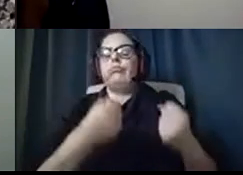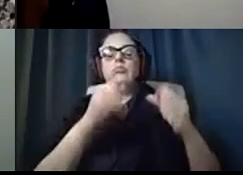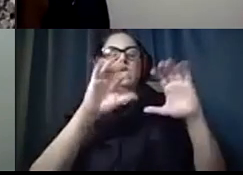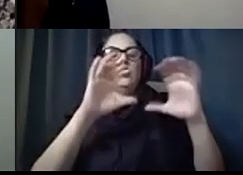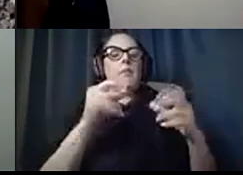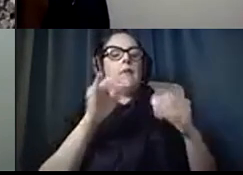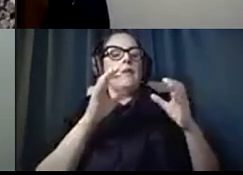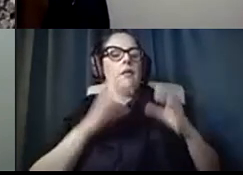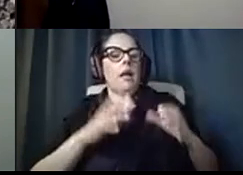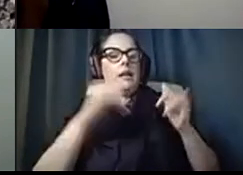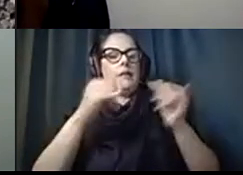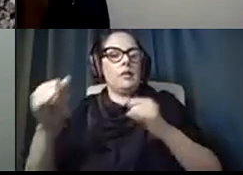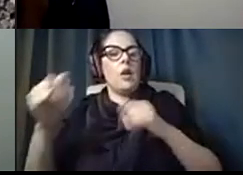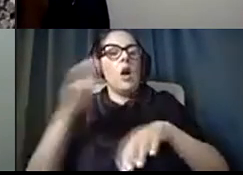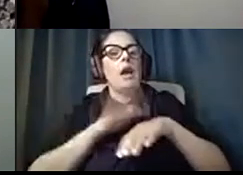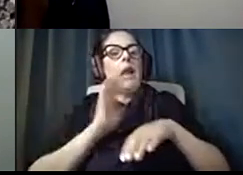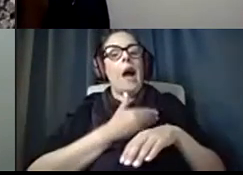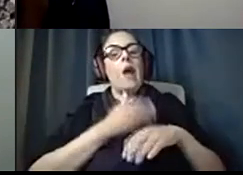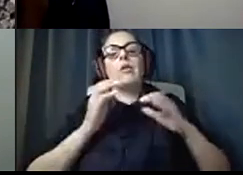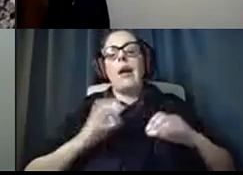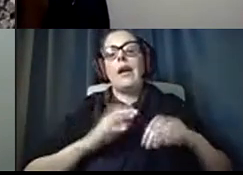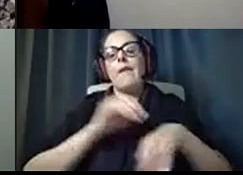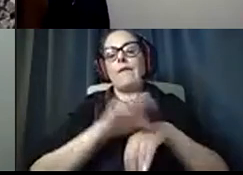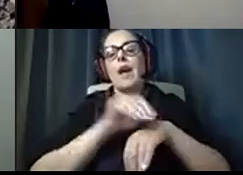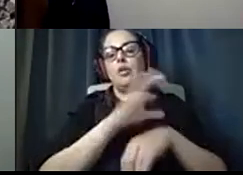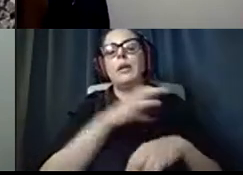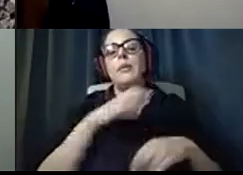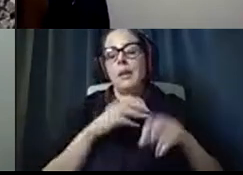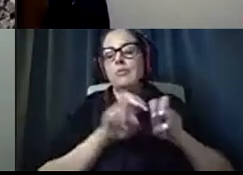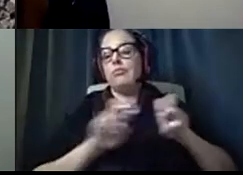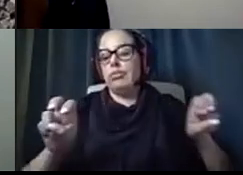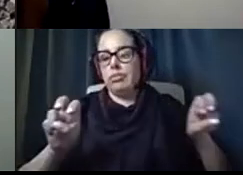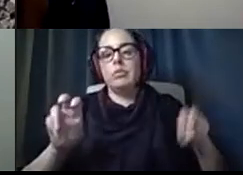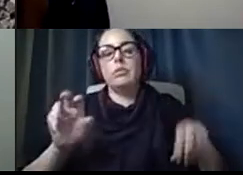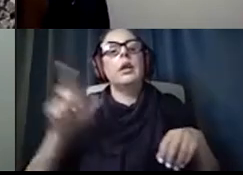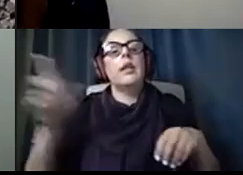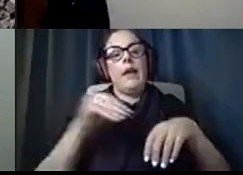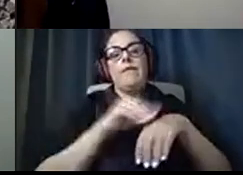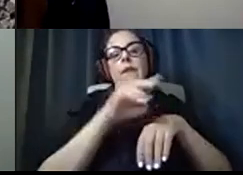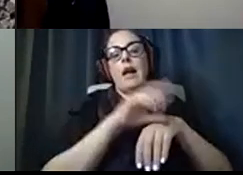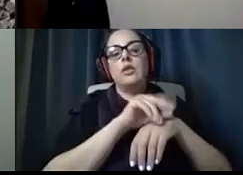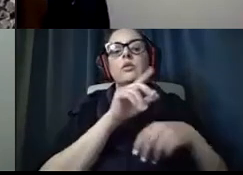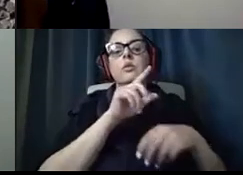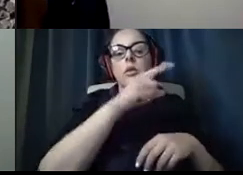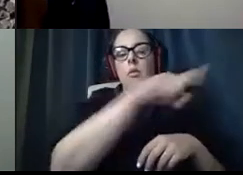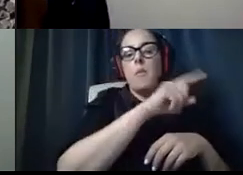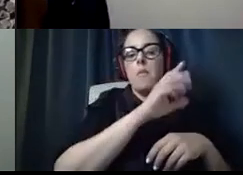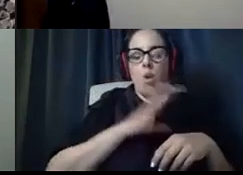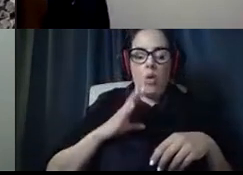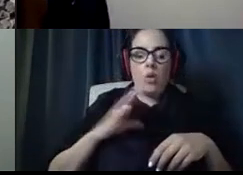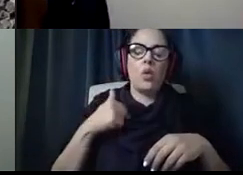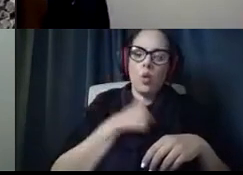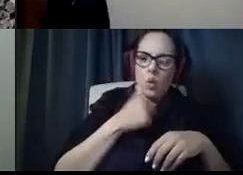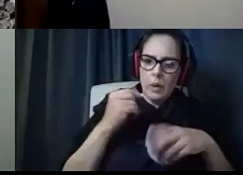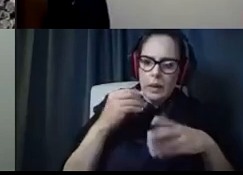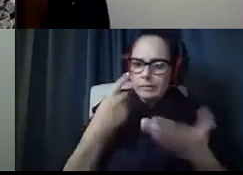individuals that are seated on our client advisory committee. And their advisory committee to the board, and we take various topic